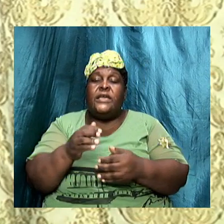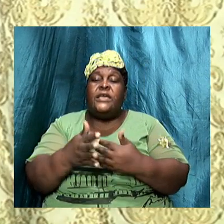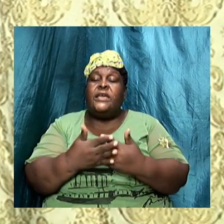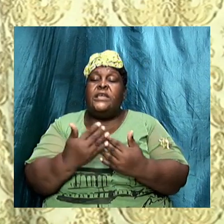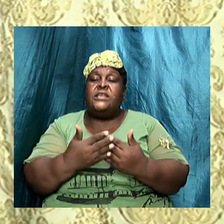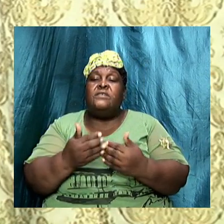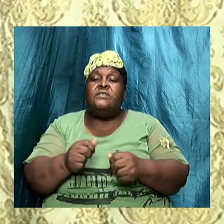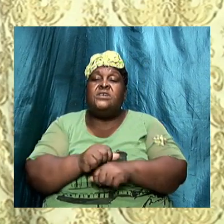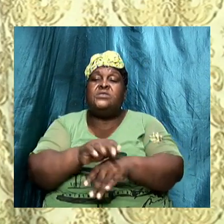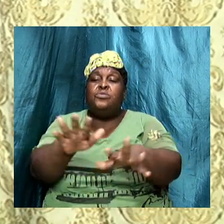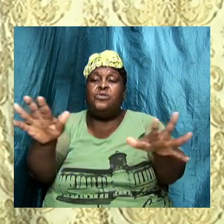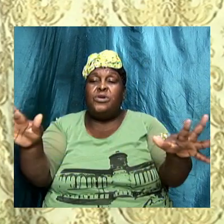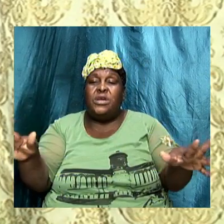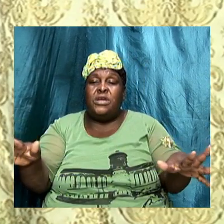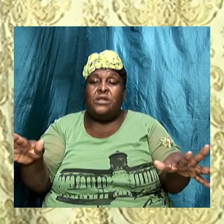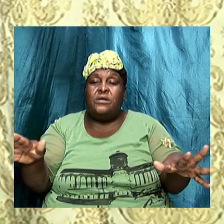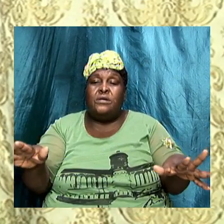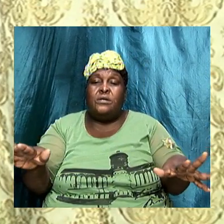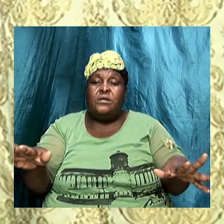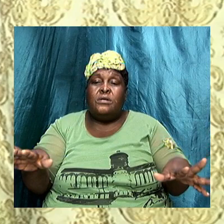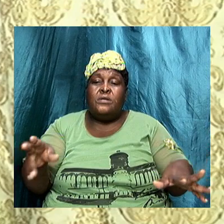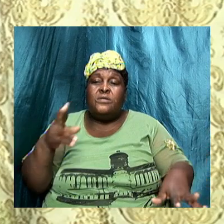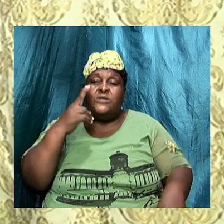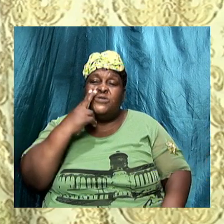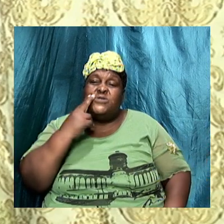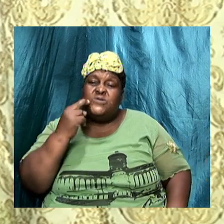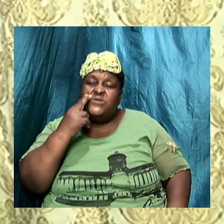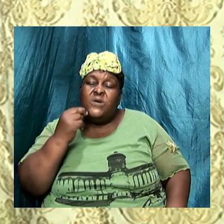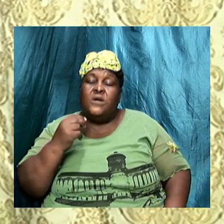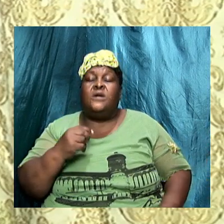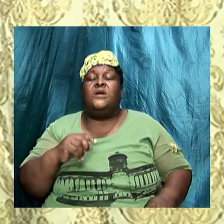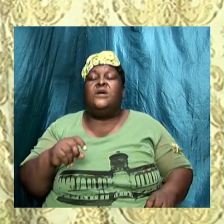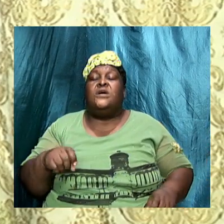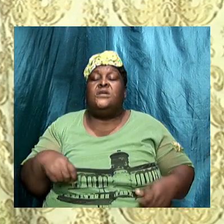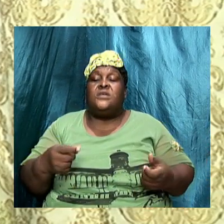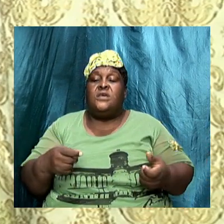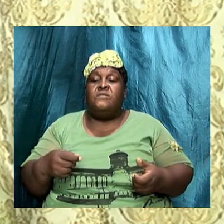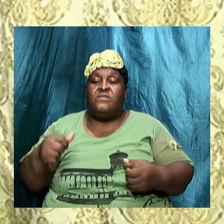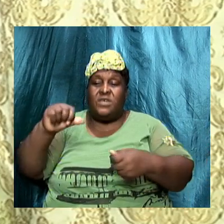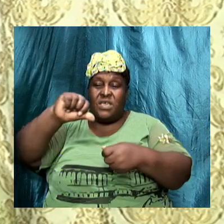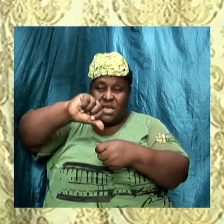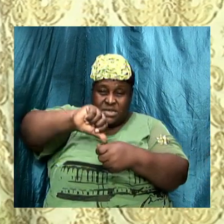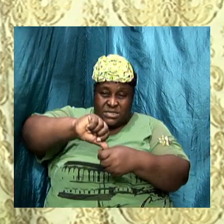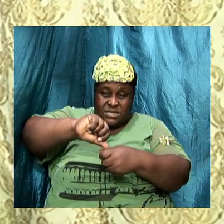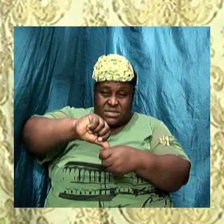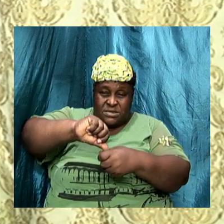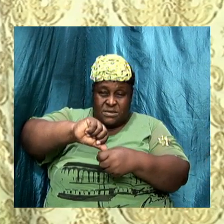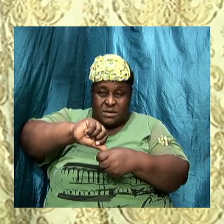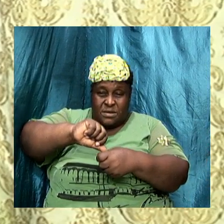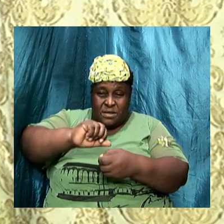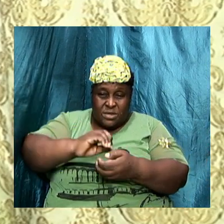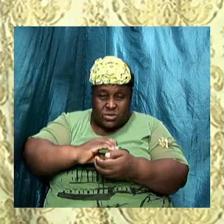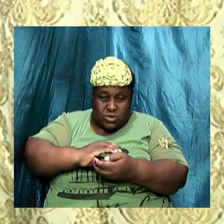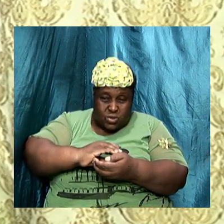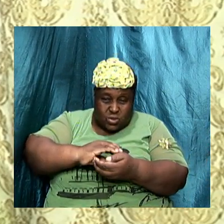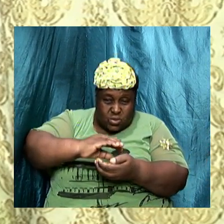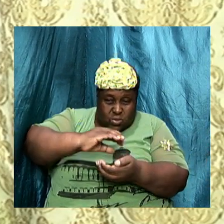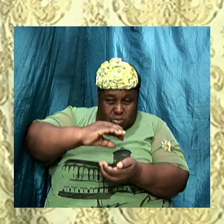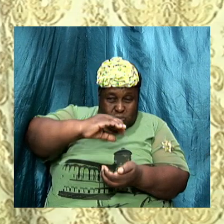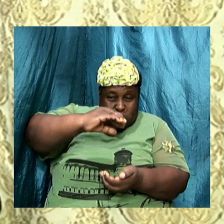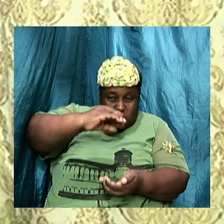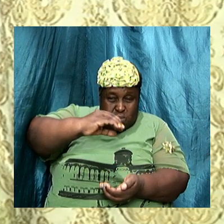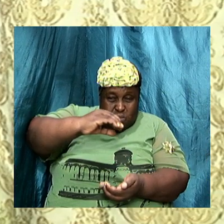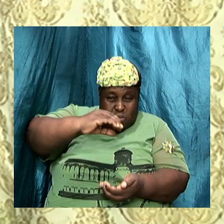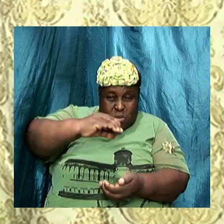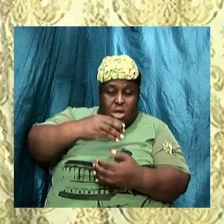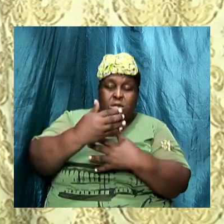to the dough's sugar and producing a gas that puffs up the bread like leaving when